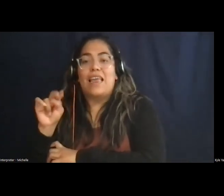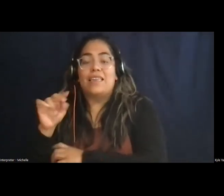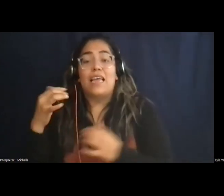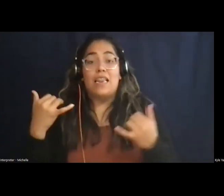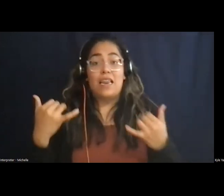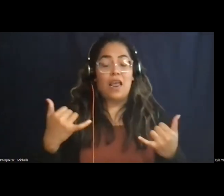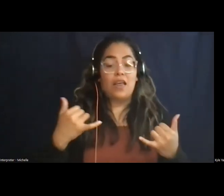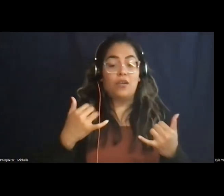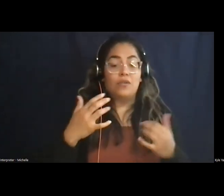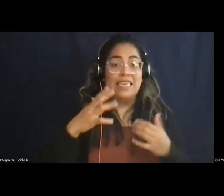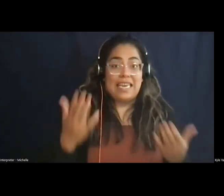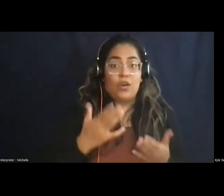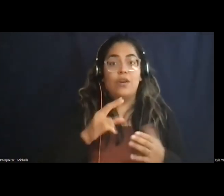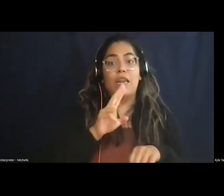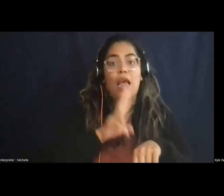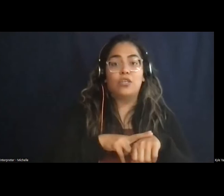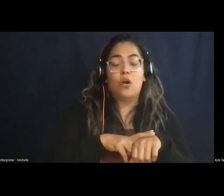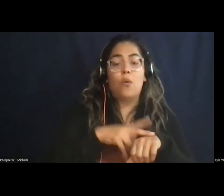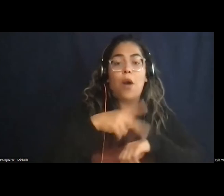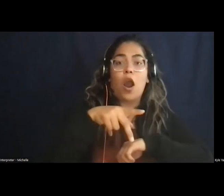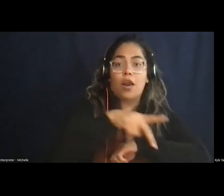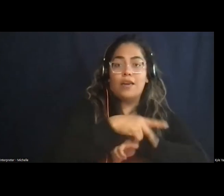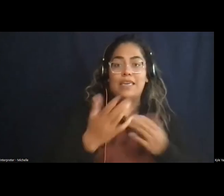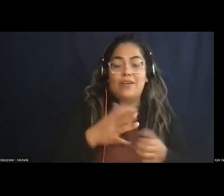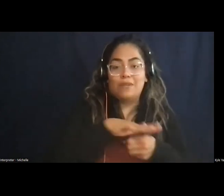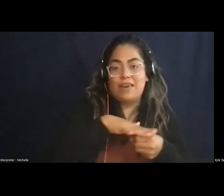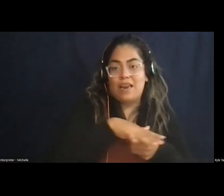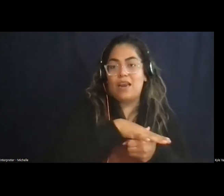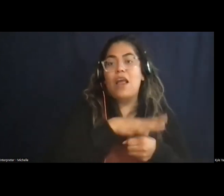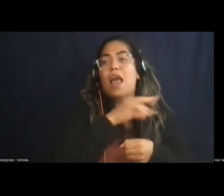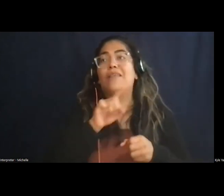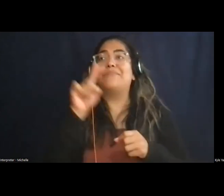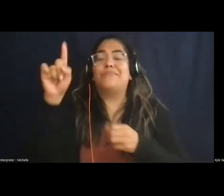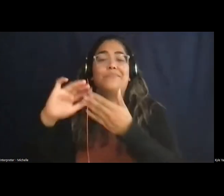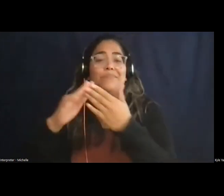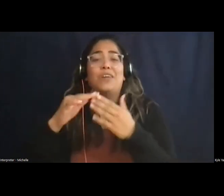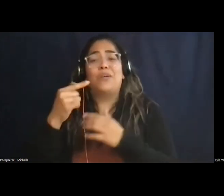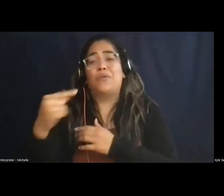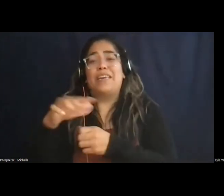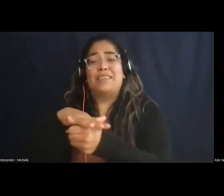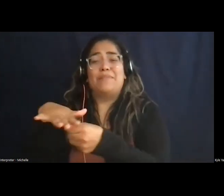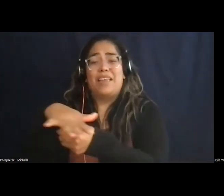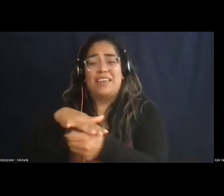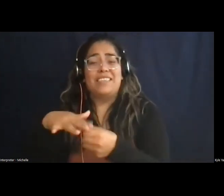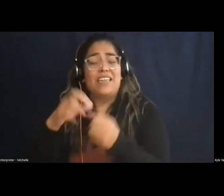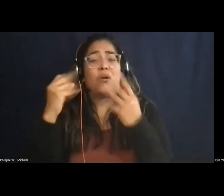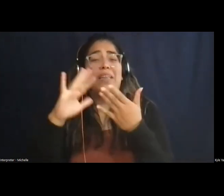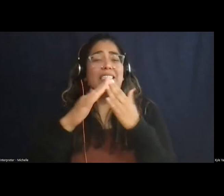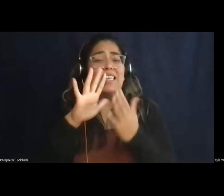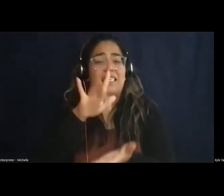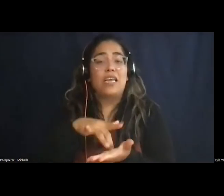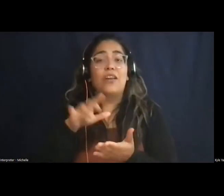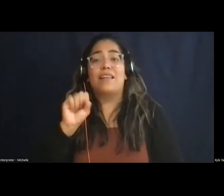began, to state parks and urban green spaces and so many city centers, SCA was the